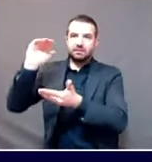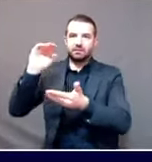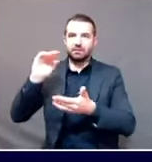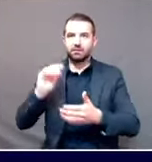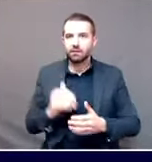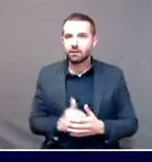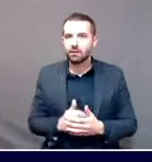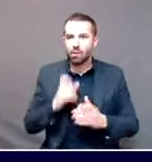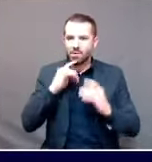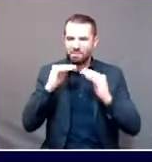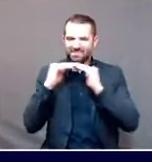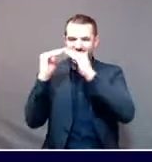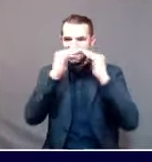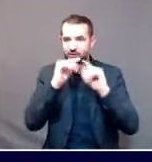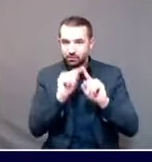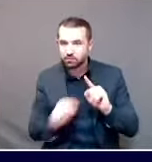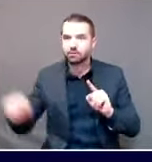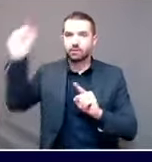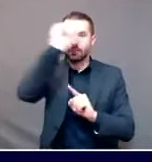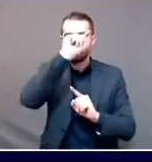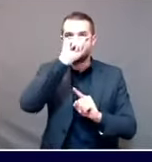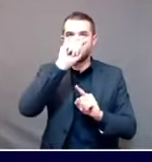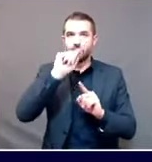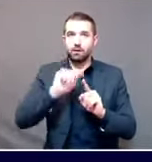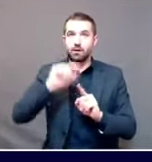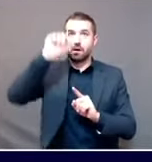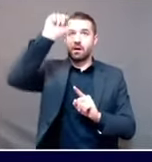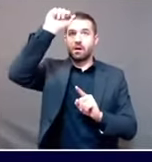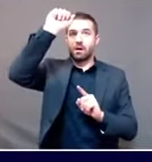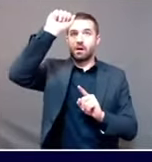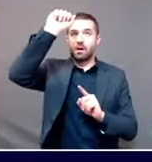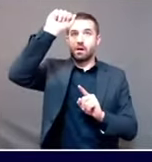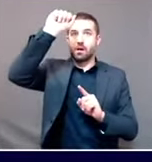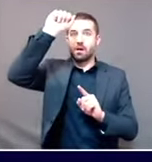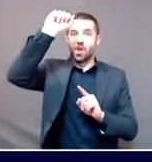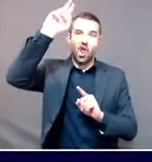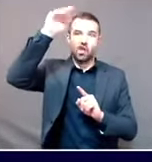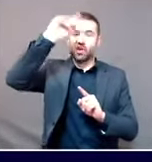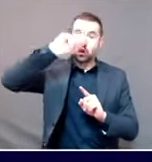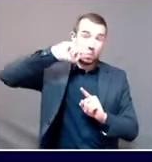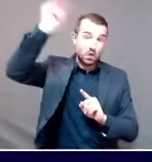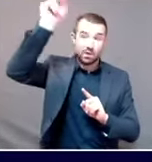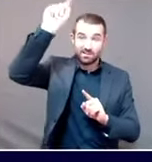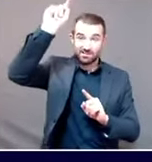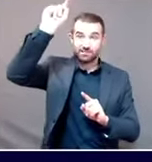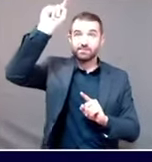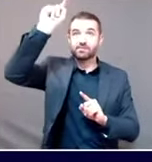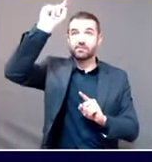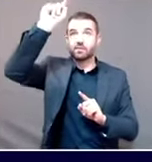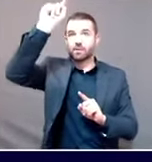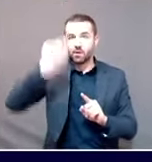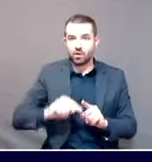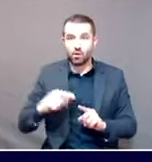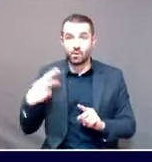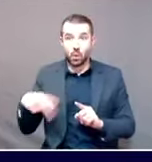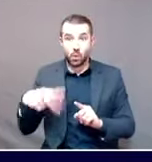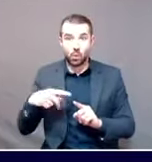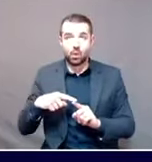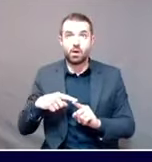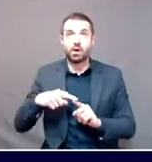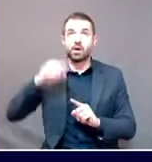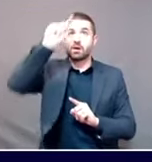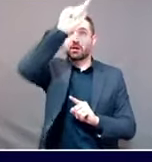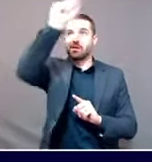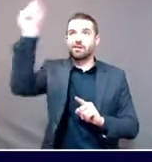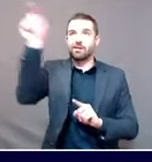distributed all the way up from AR Gould all the way down to Portland and multiple points in between. So those are some of the principles that we